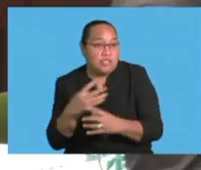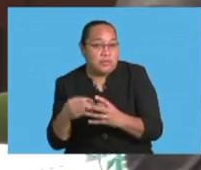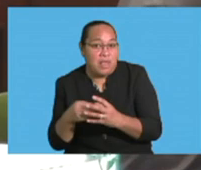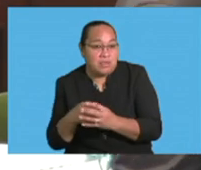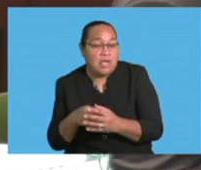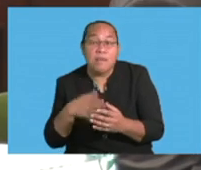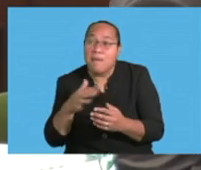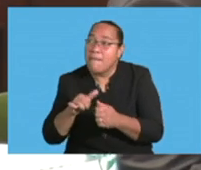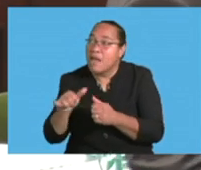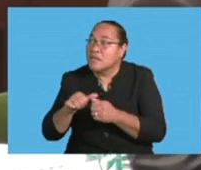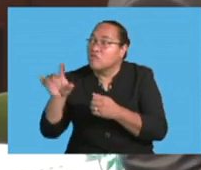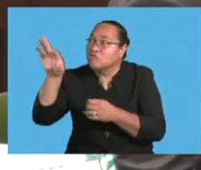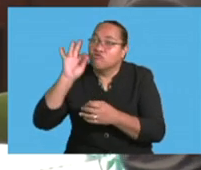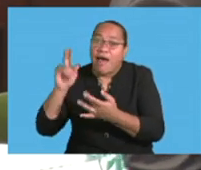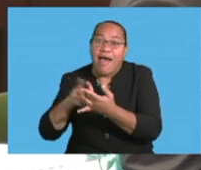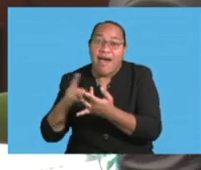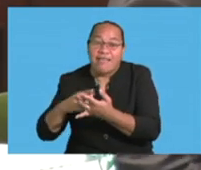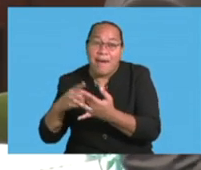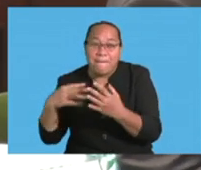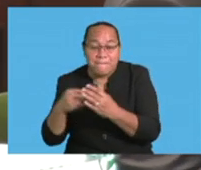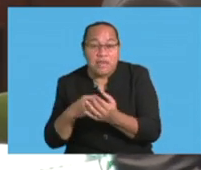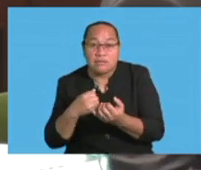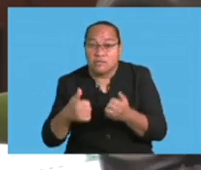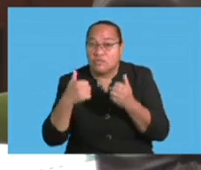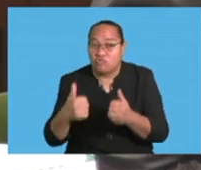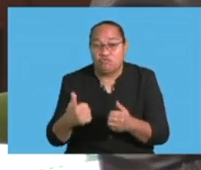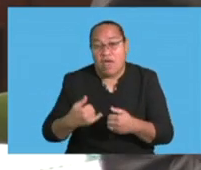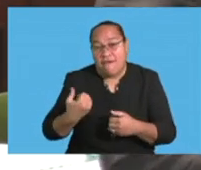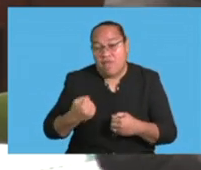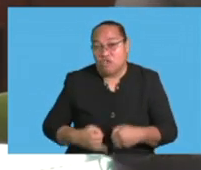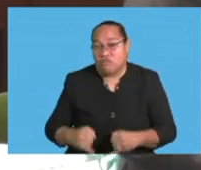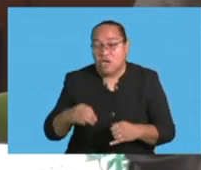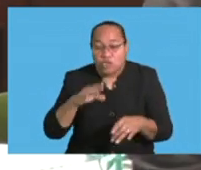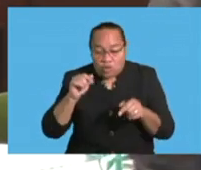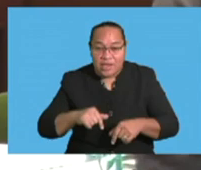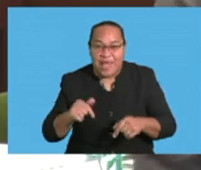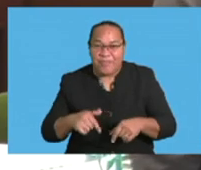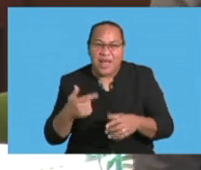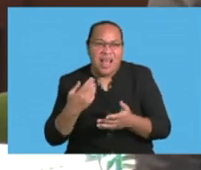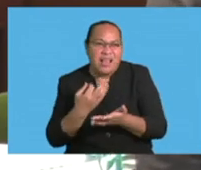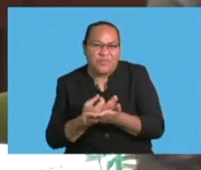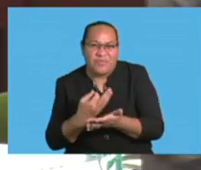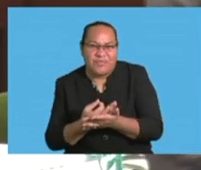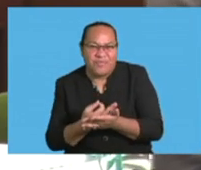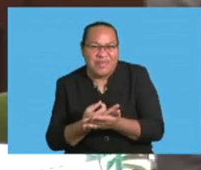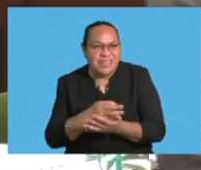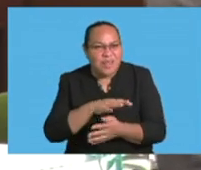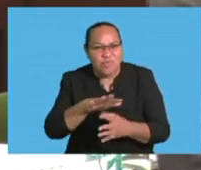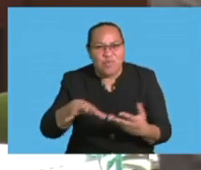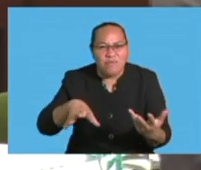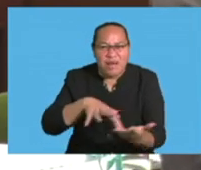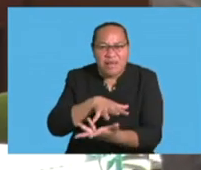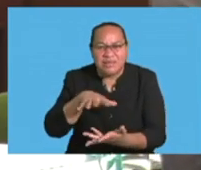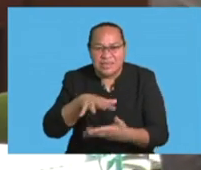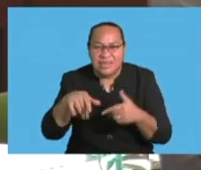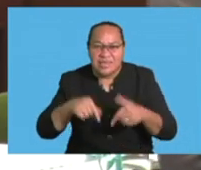credible or a lot more attractive, I should say, interest rates. So, liquidity in Fiji is actually, in fact, quite good